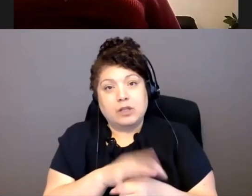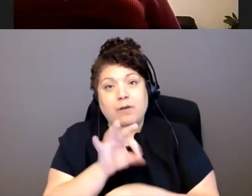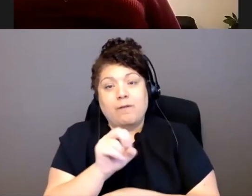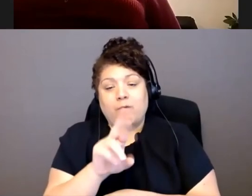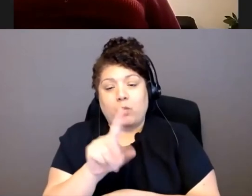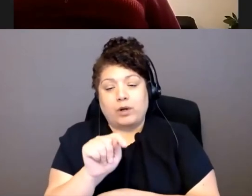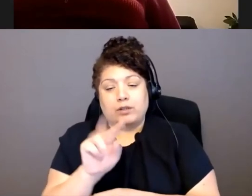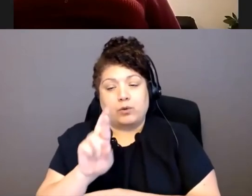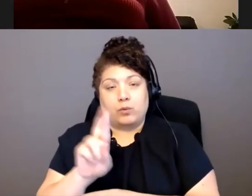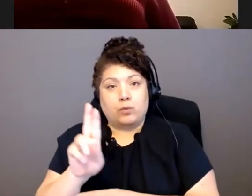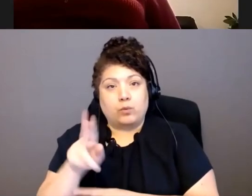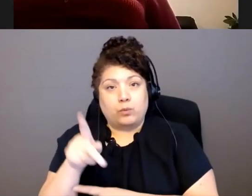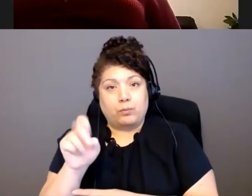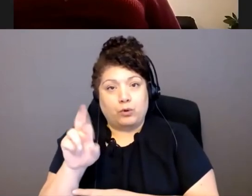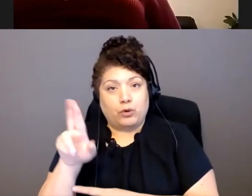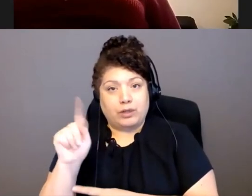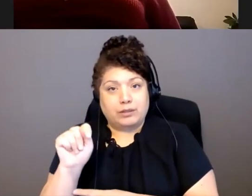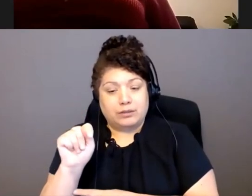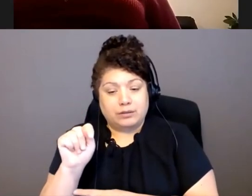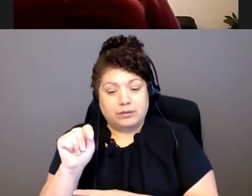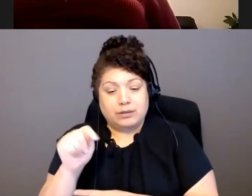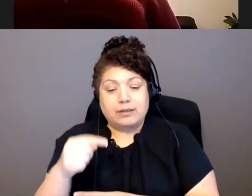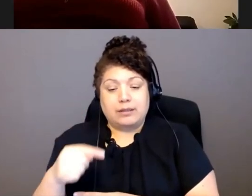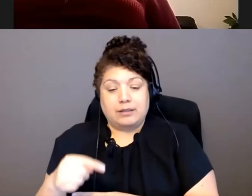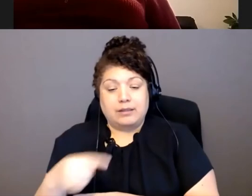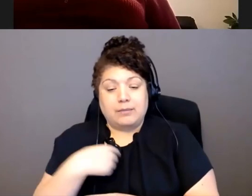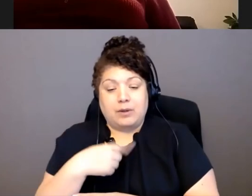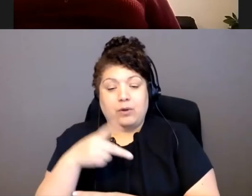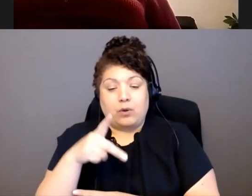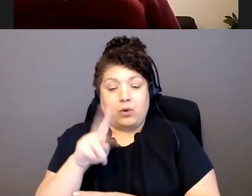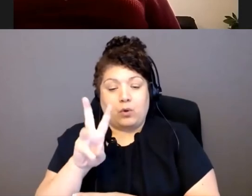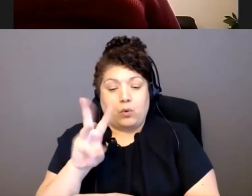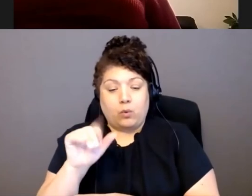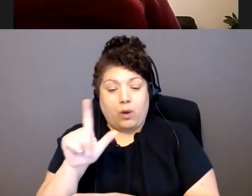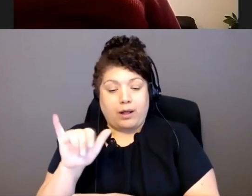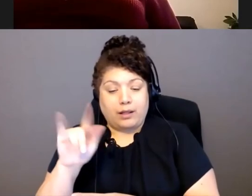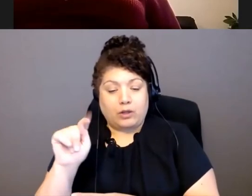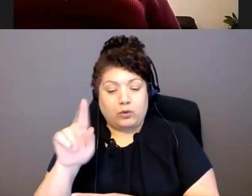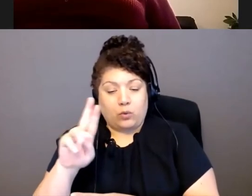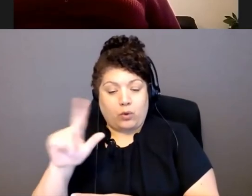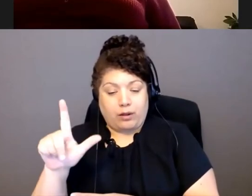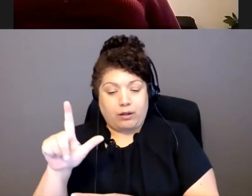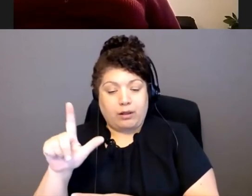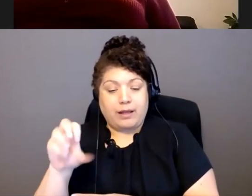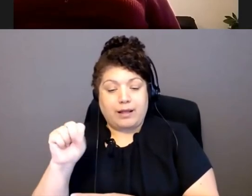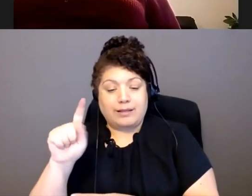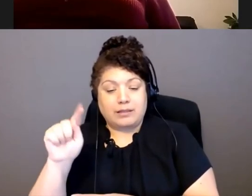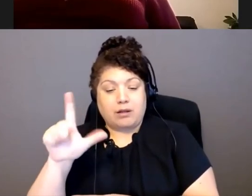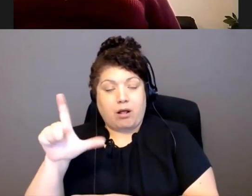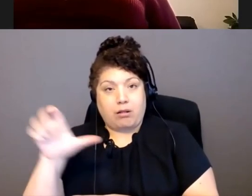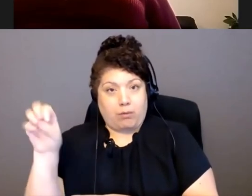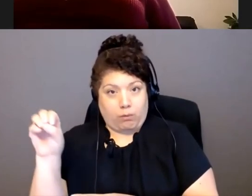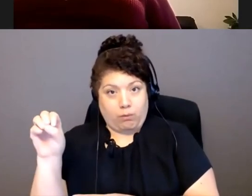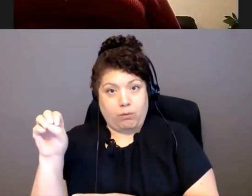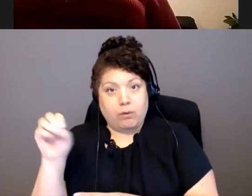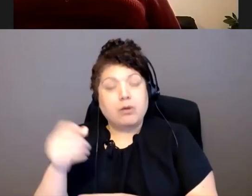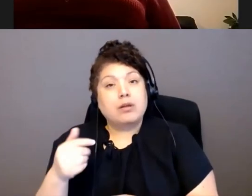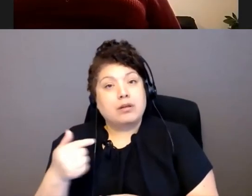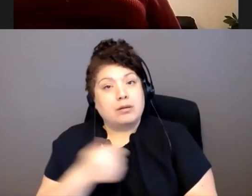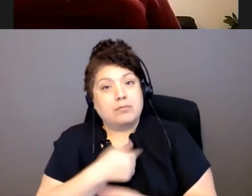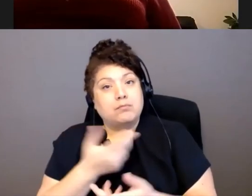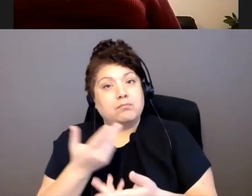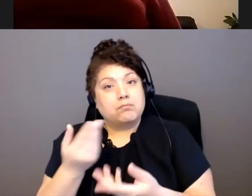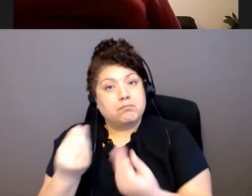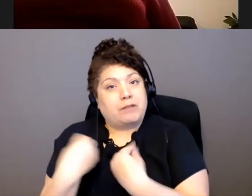and I am Kwakwala and Stalo and I have obtained permission